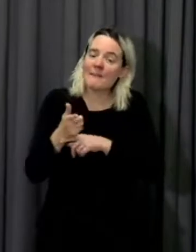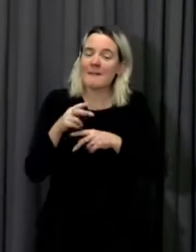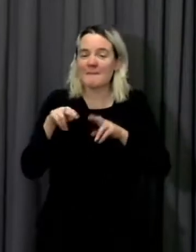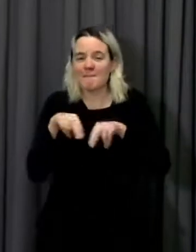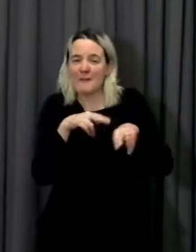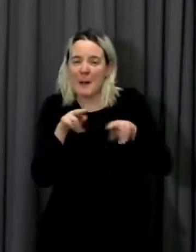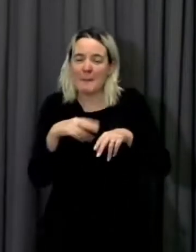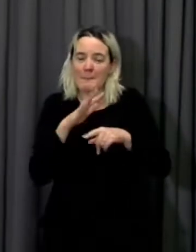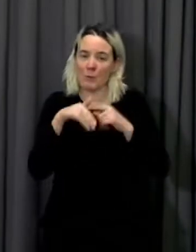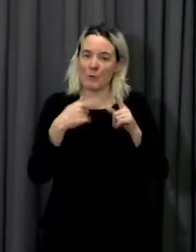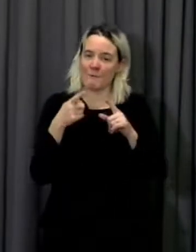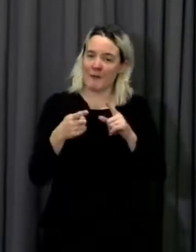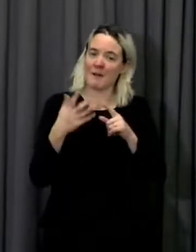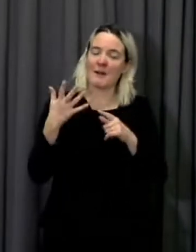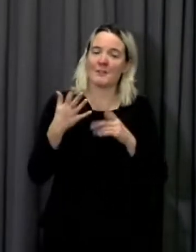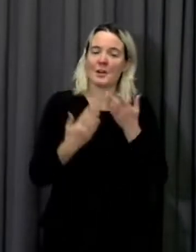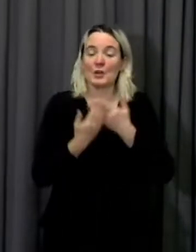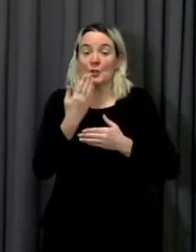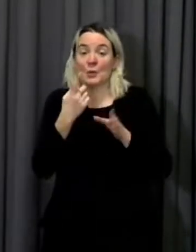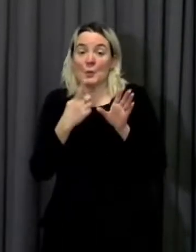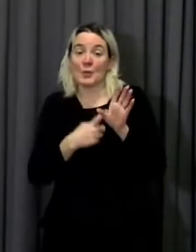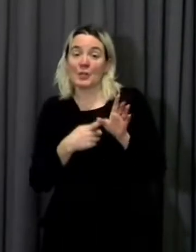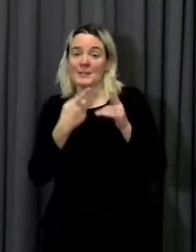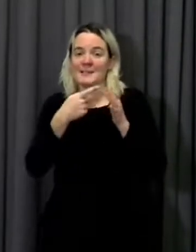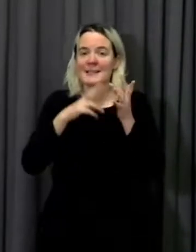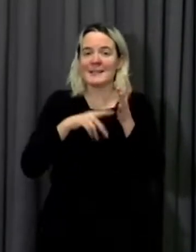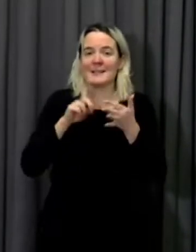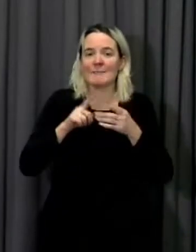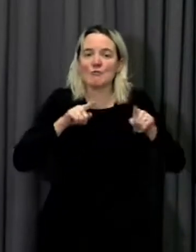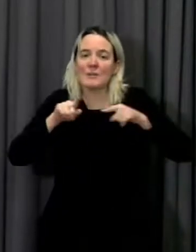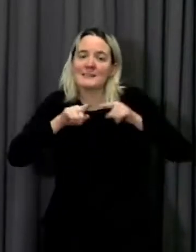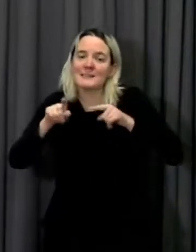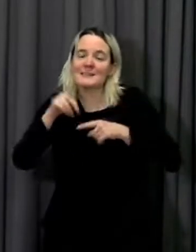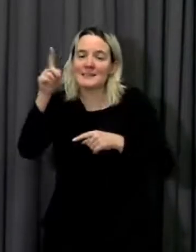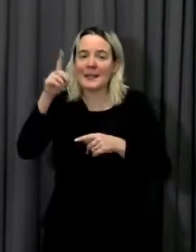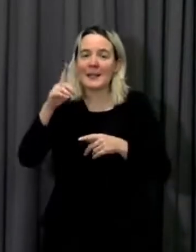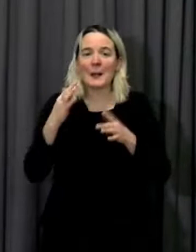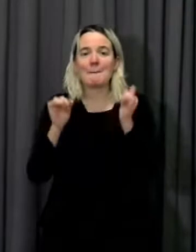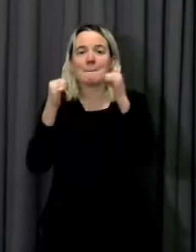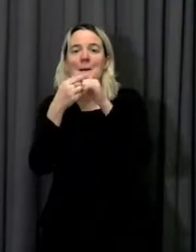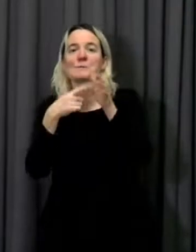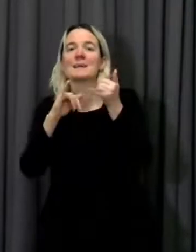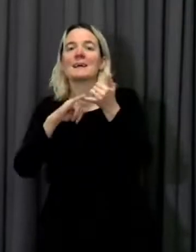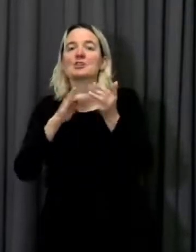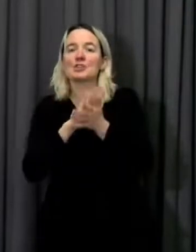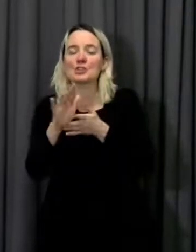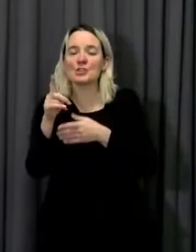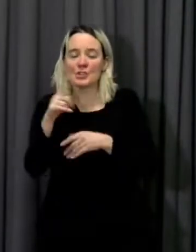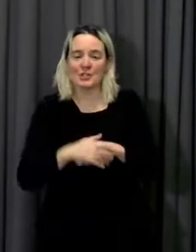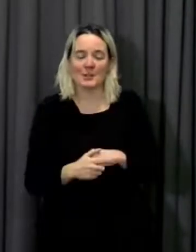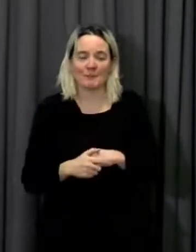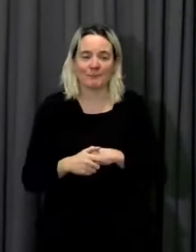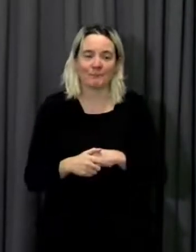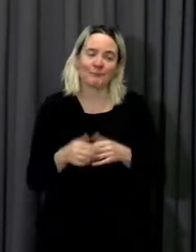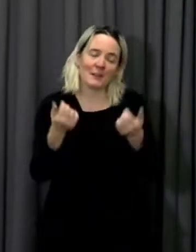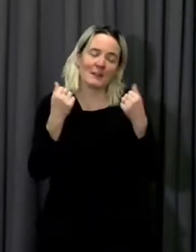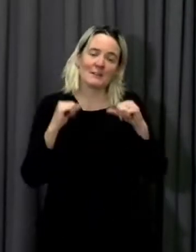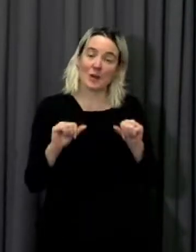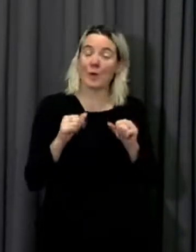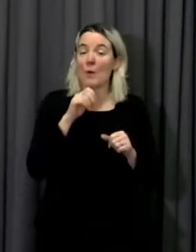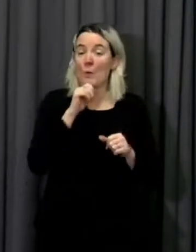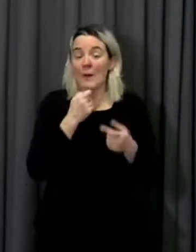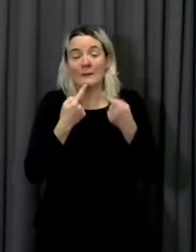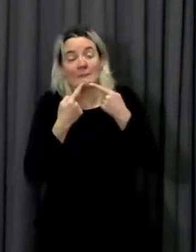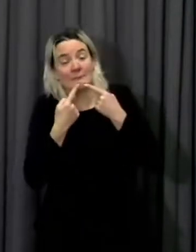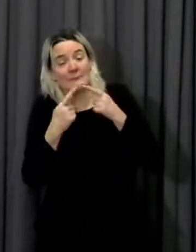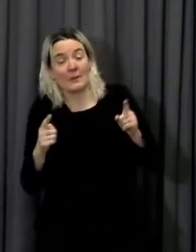Ash, which was released on New Year's Eve. Dwi'n falch dos benheddiw mod i'n gallu cyhoeddi byddwn ni yn rhoi 1